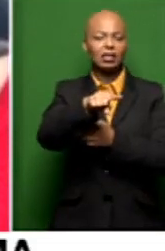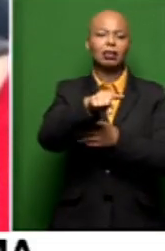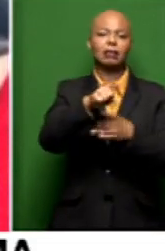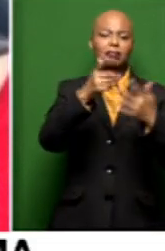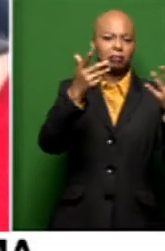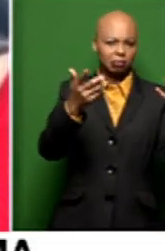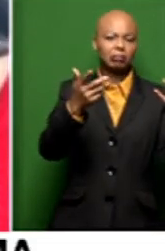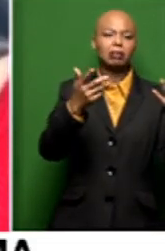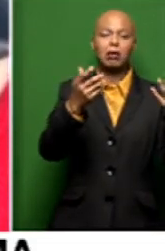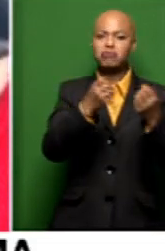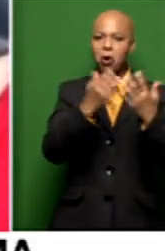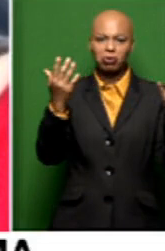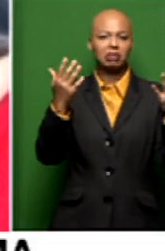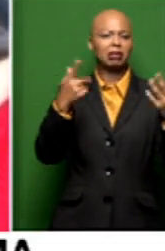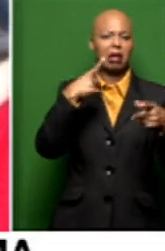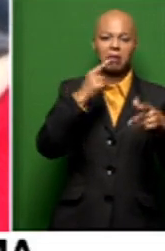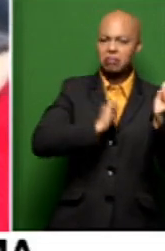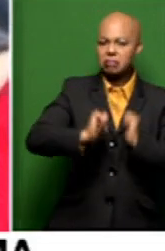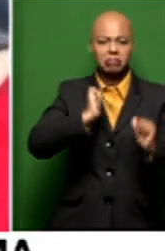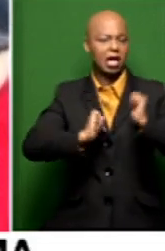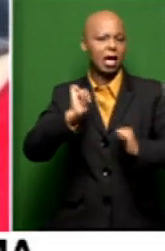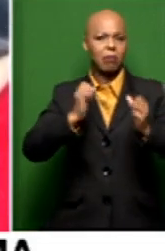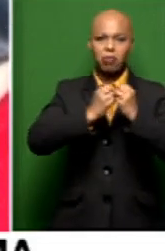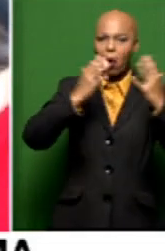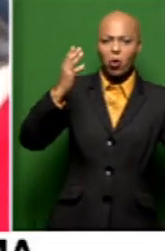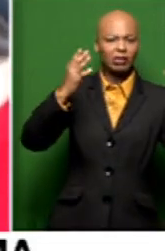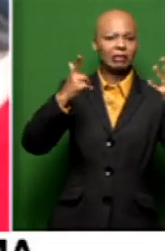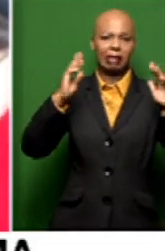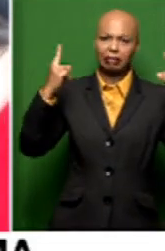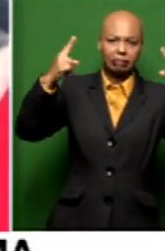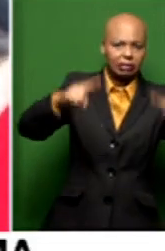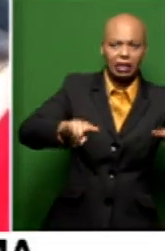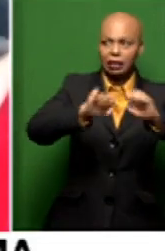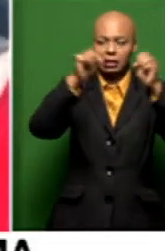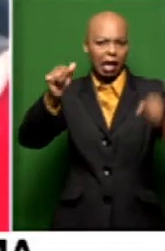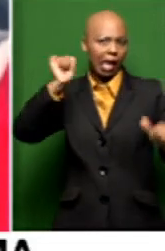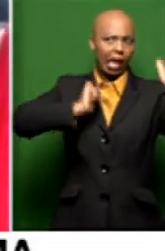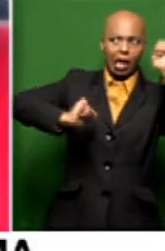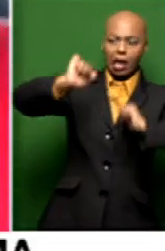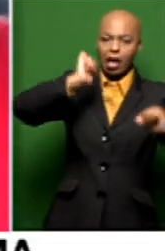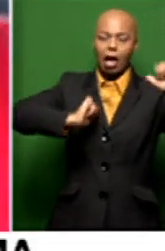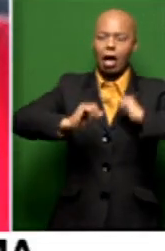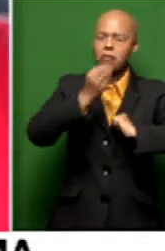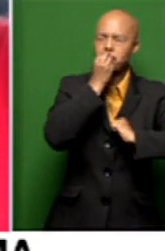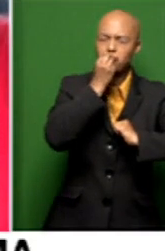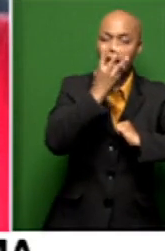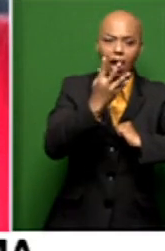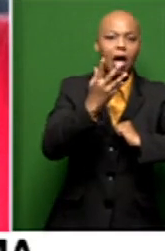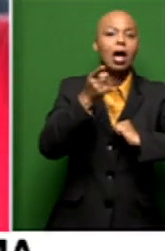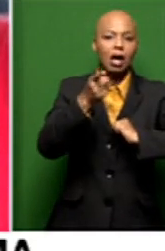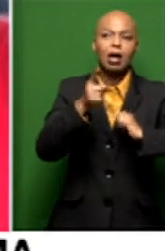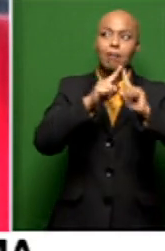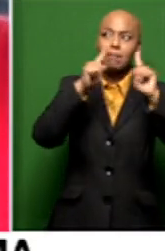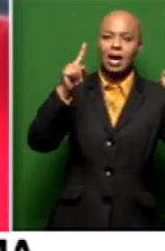Clansmith, the Rockets, the Flames. These were all people that graced the stage of the Luxorama. It was just amazing. I didn't see all of them